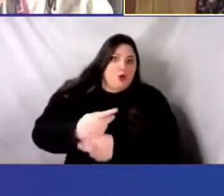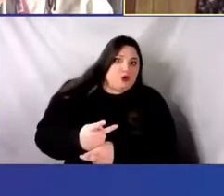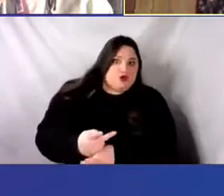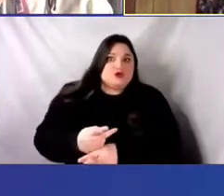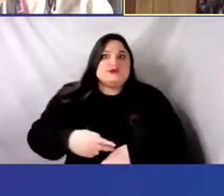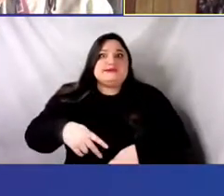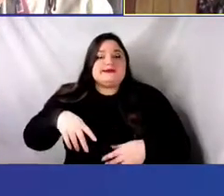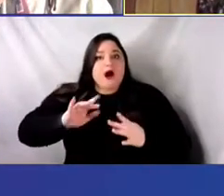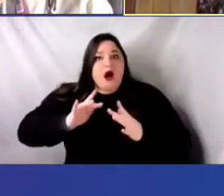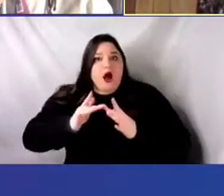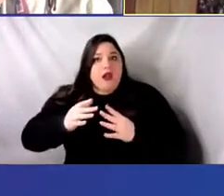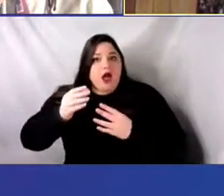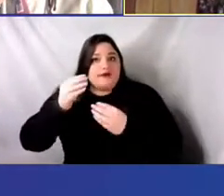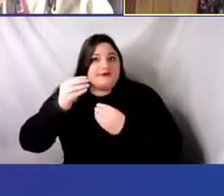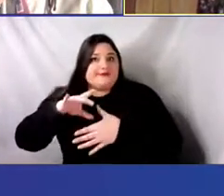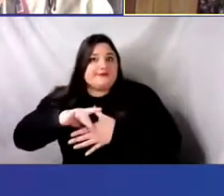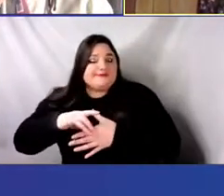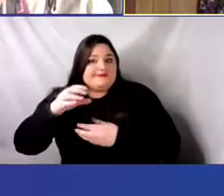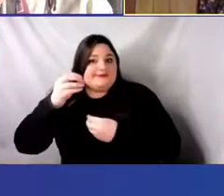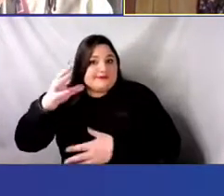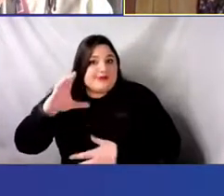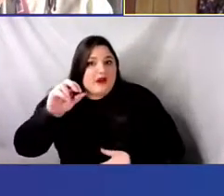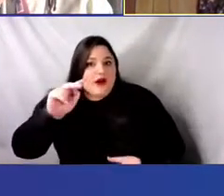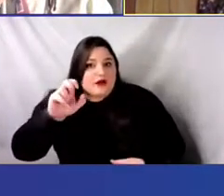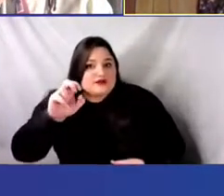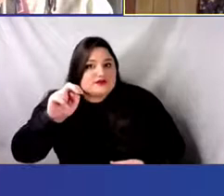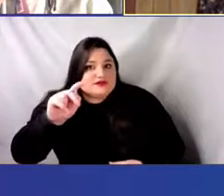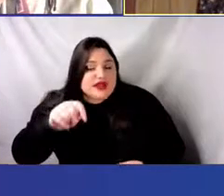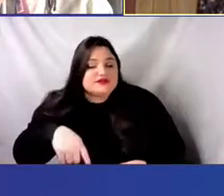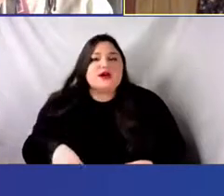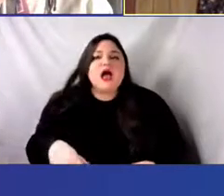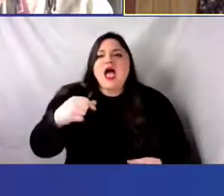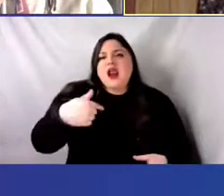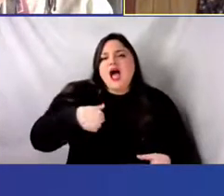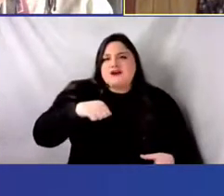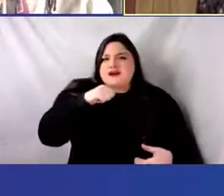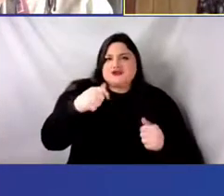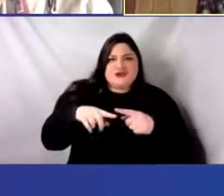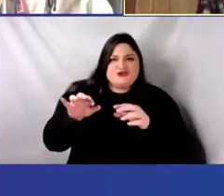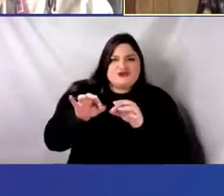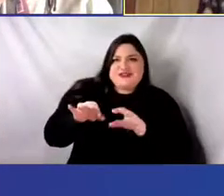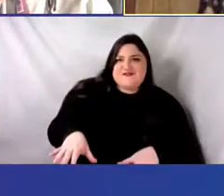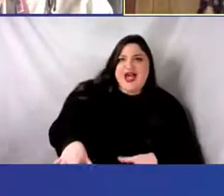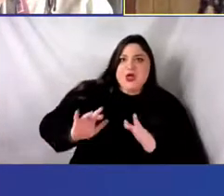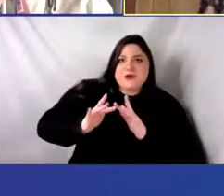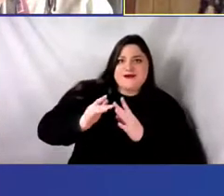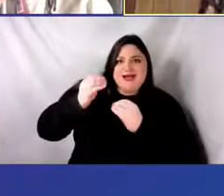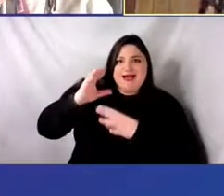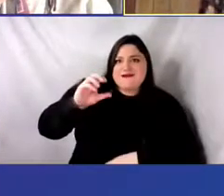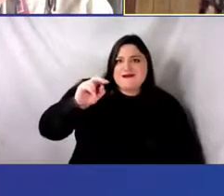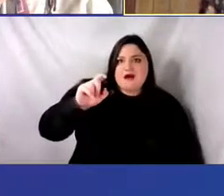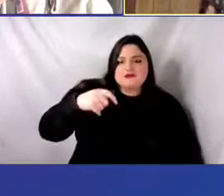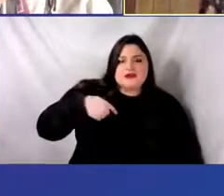delegitimize internet content, but the necessity of